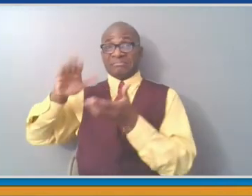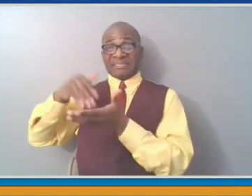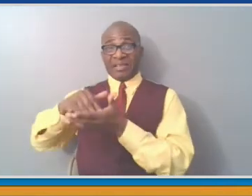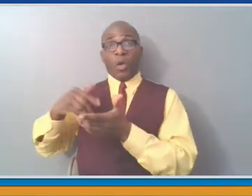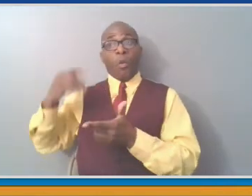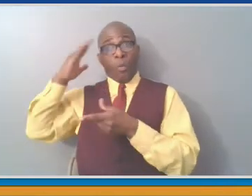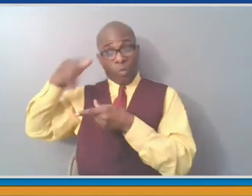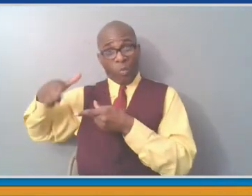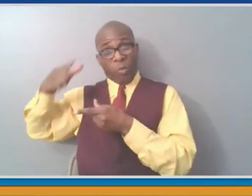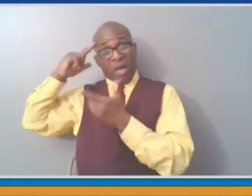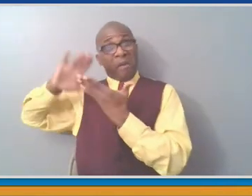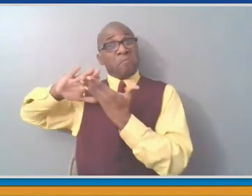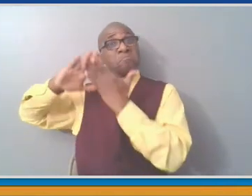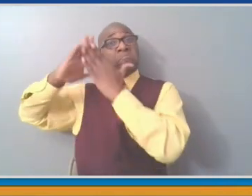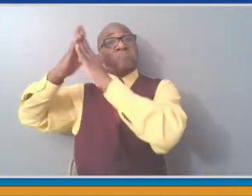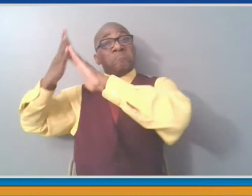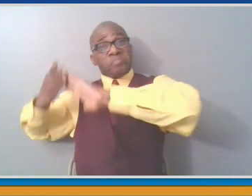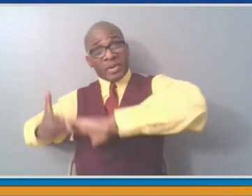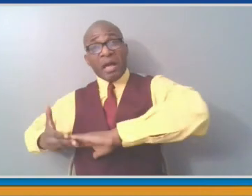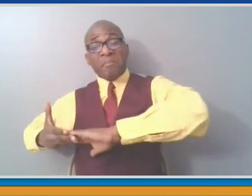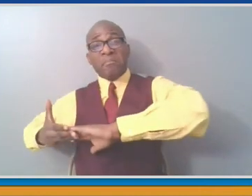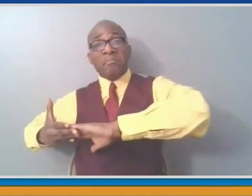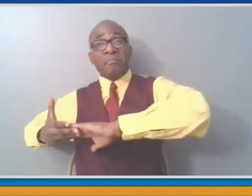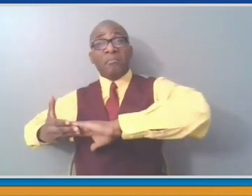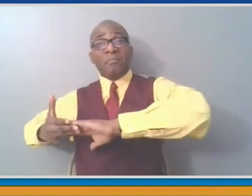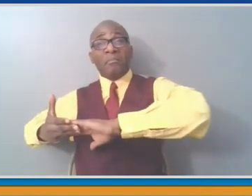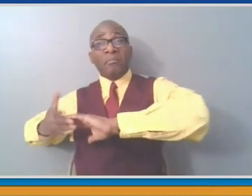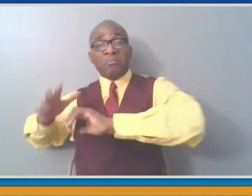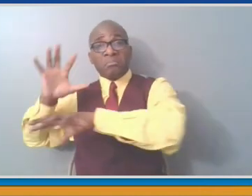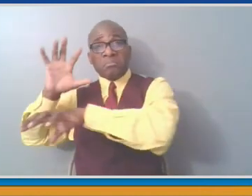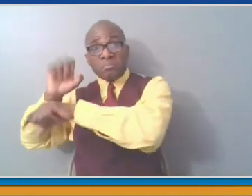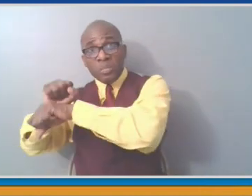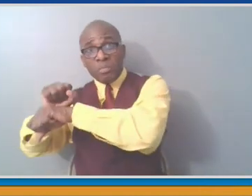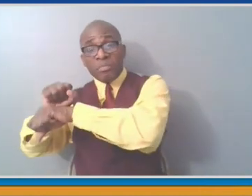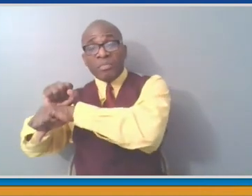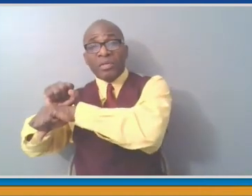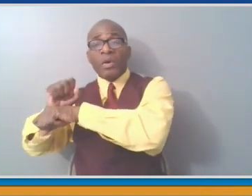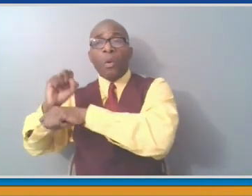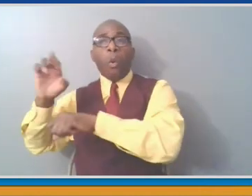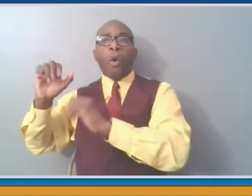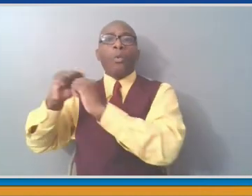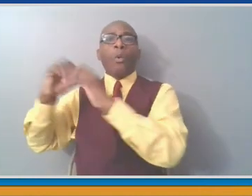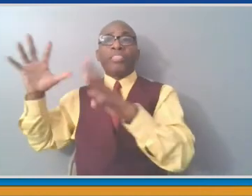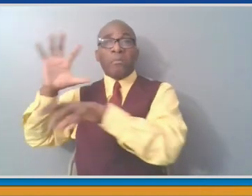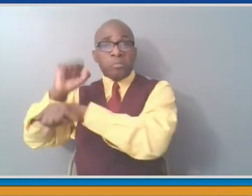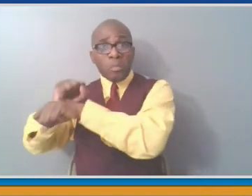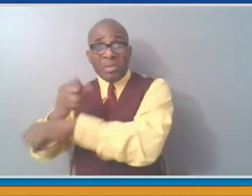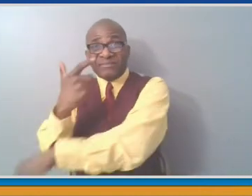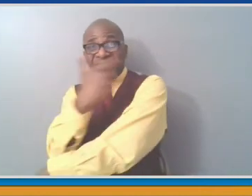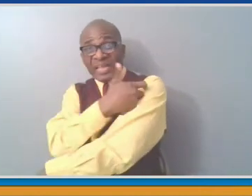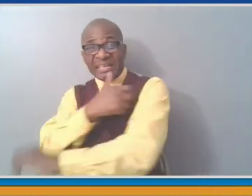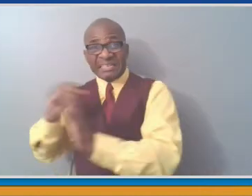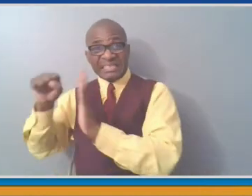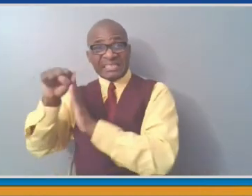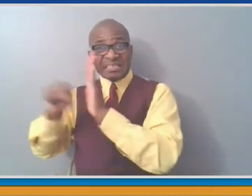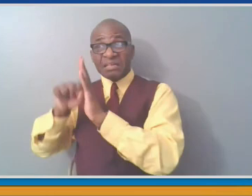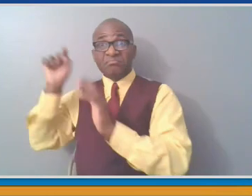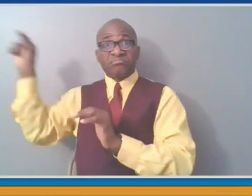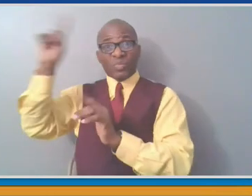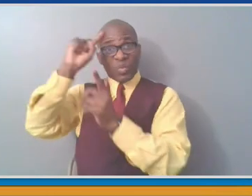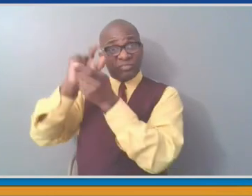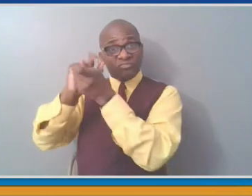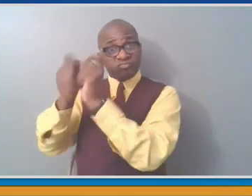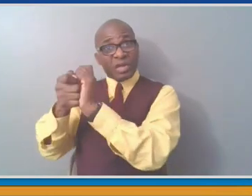loha.com. The state will make the determination if they will move off of the appointment model to the walk-in model.